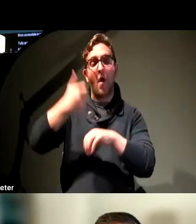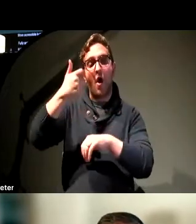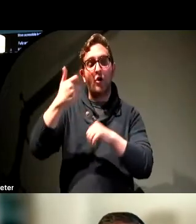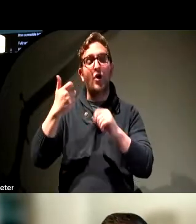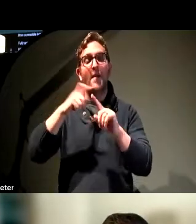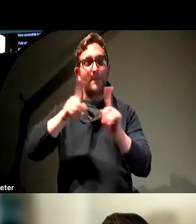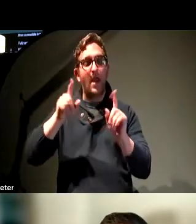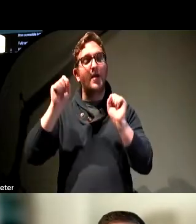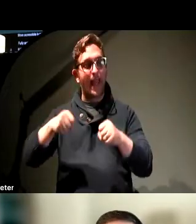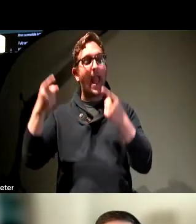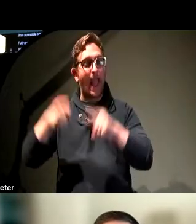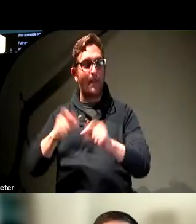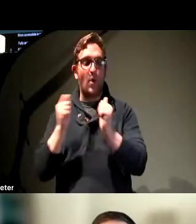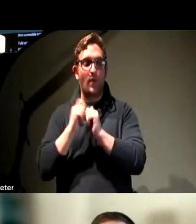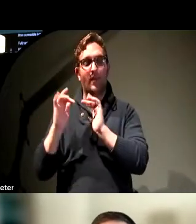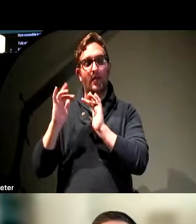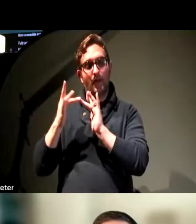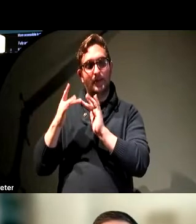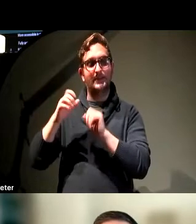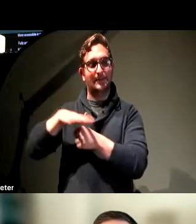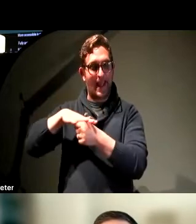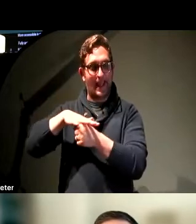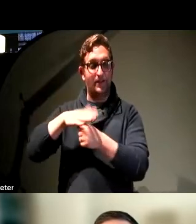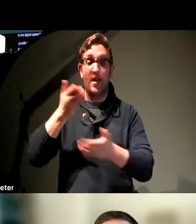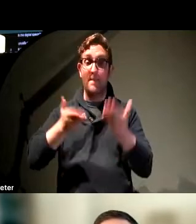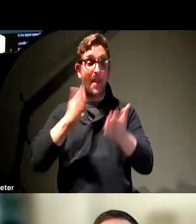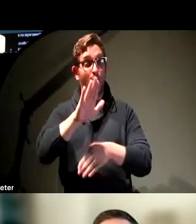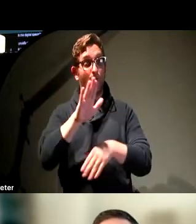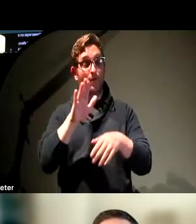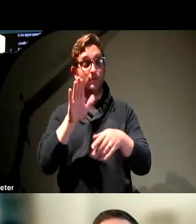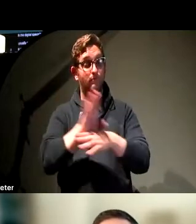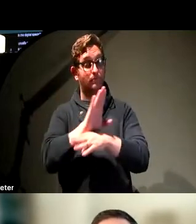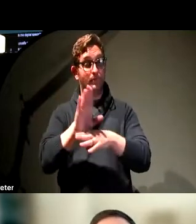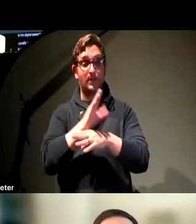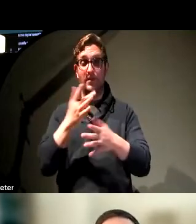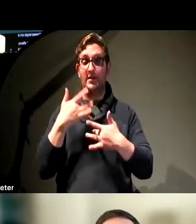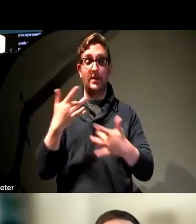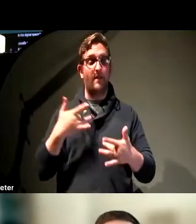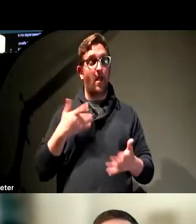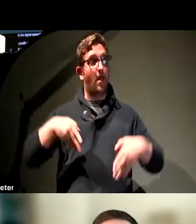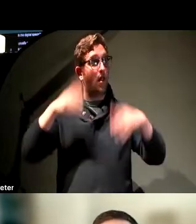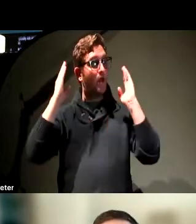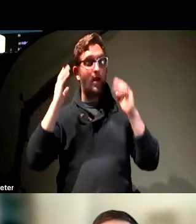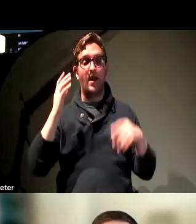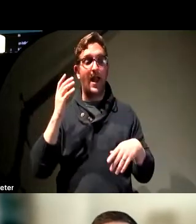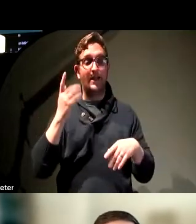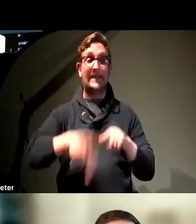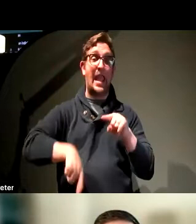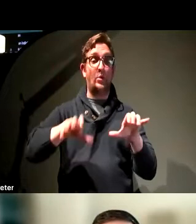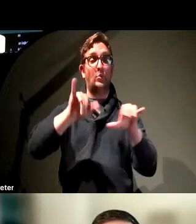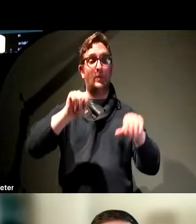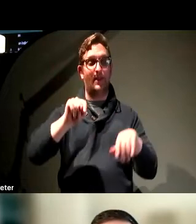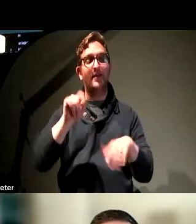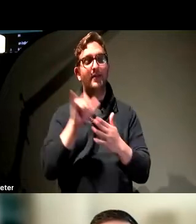intimidate you as an individual or your organization to a point where you just don't do anything. It's so daunting to think about your entire